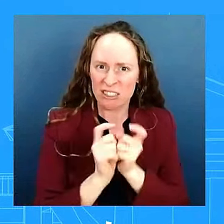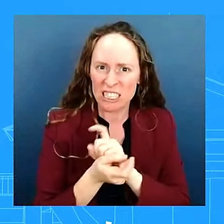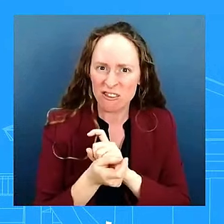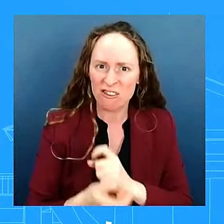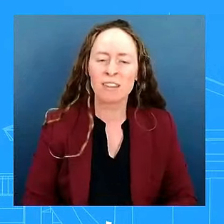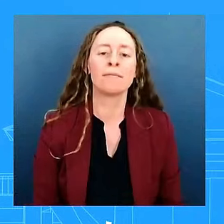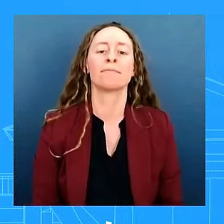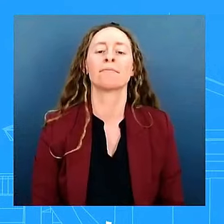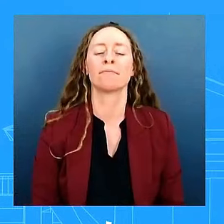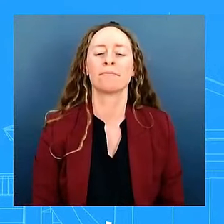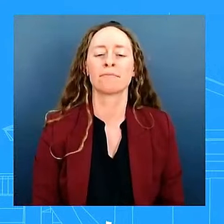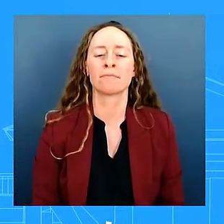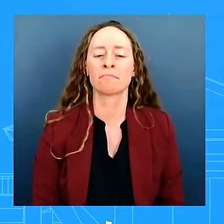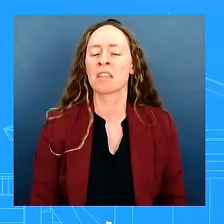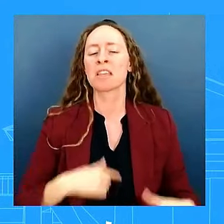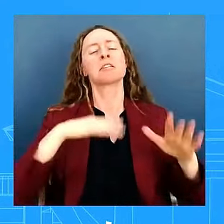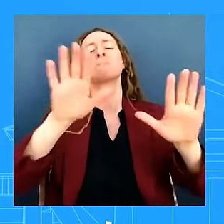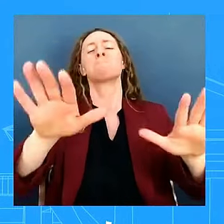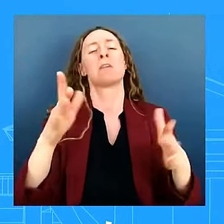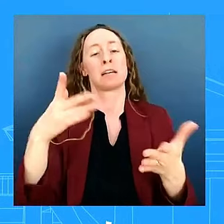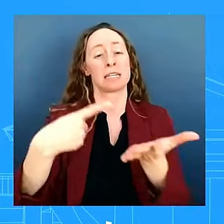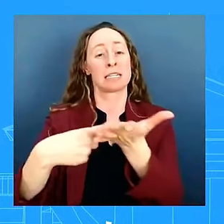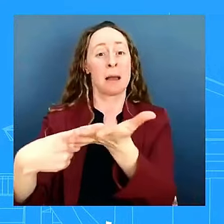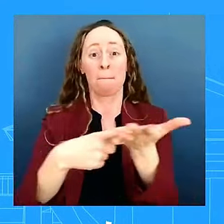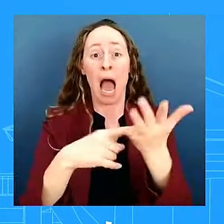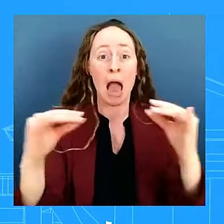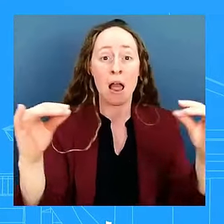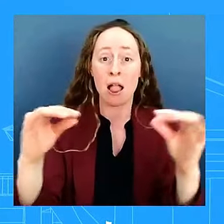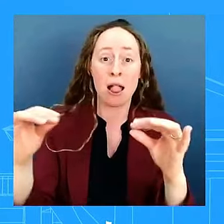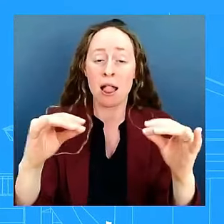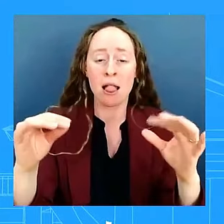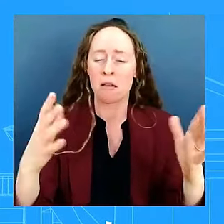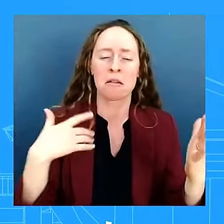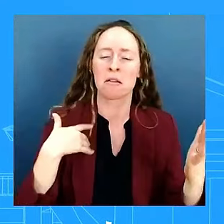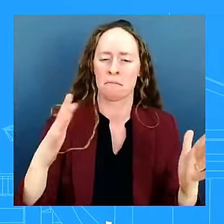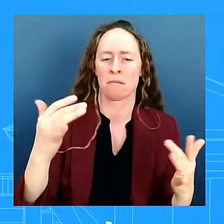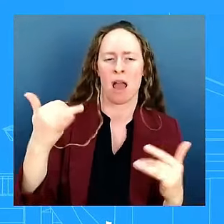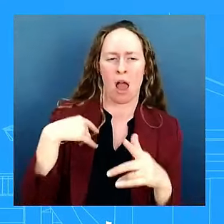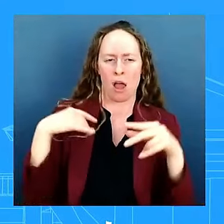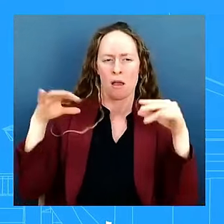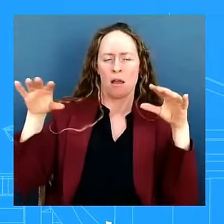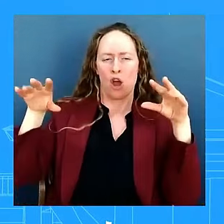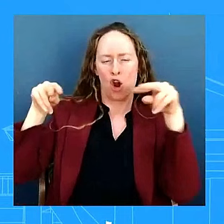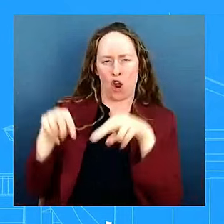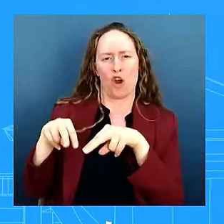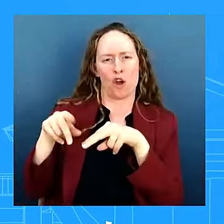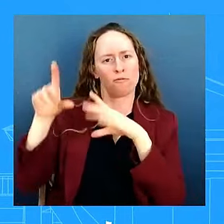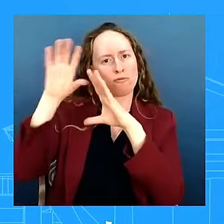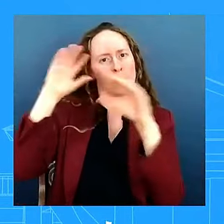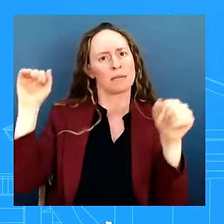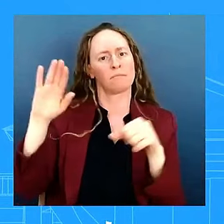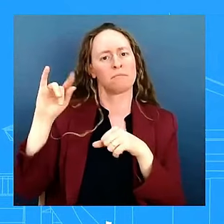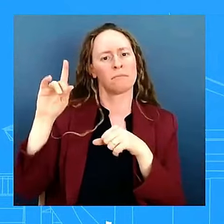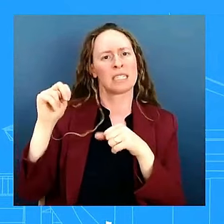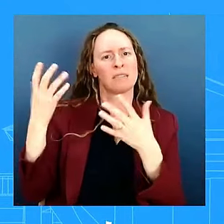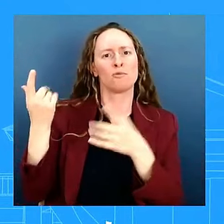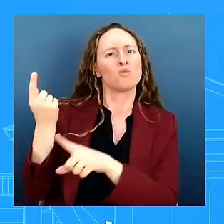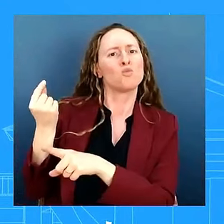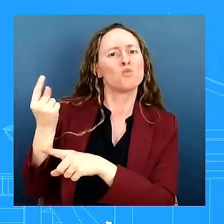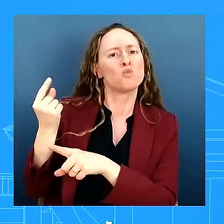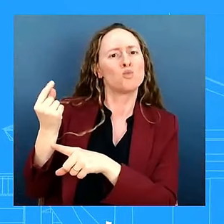president biden is president right now and you have seen what he has done over the last three more than three and a half years